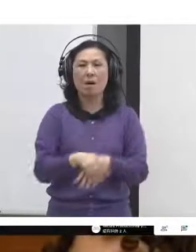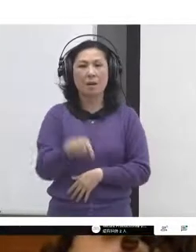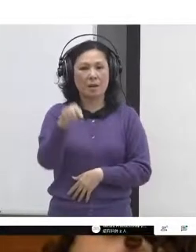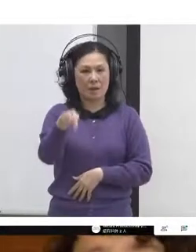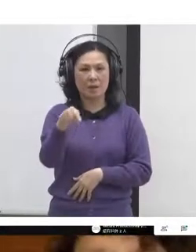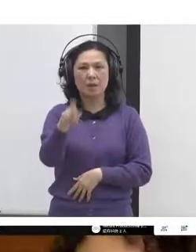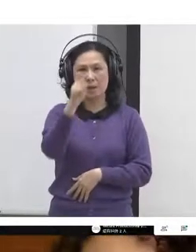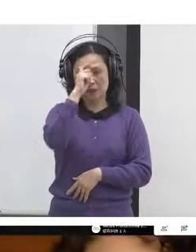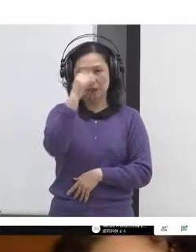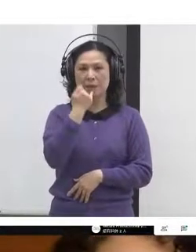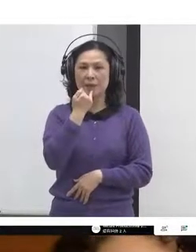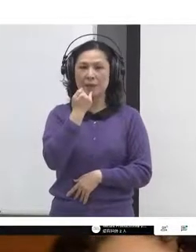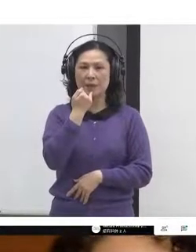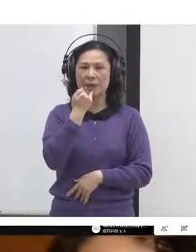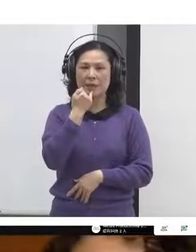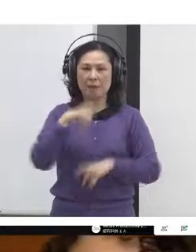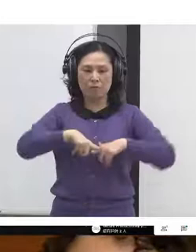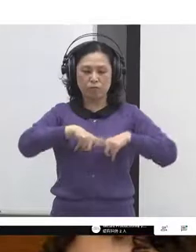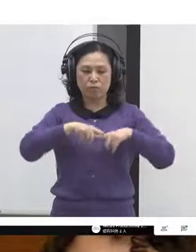client participation.